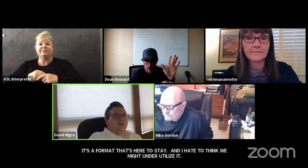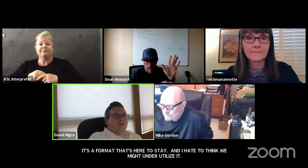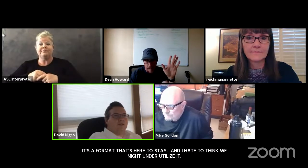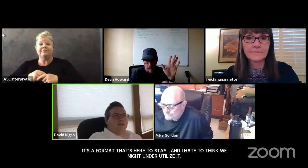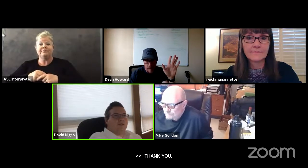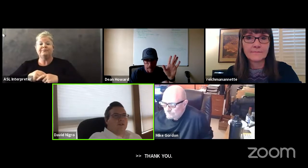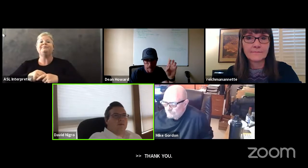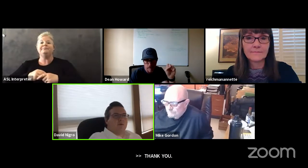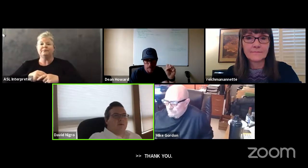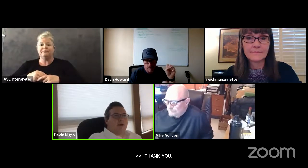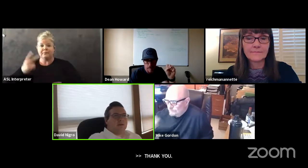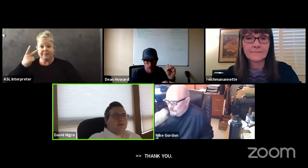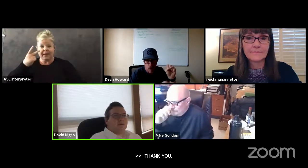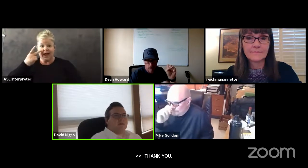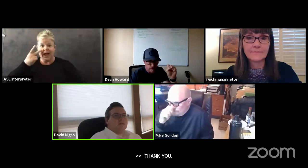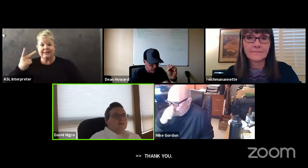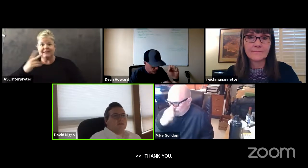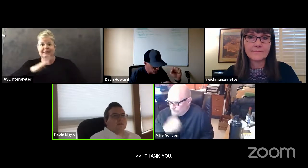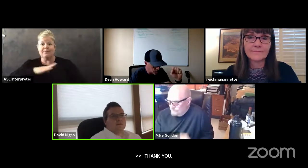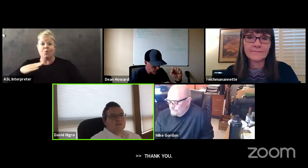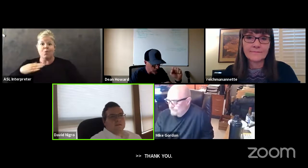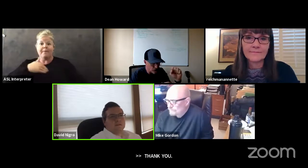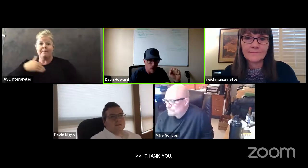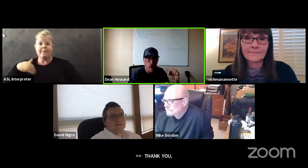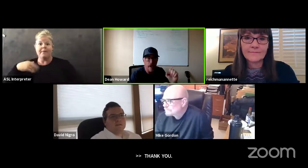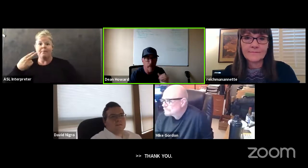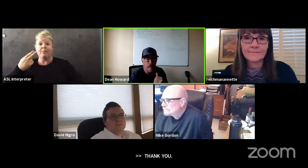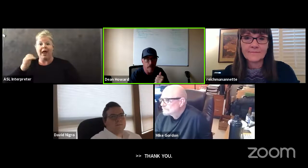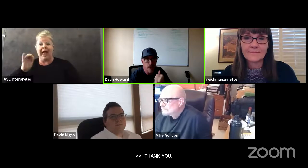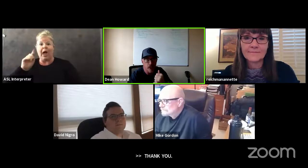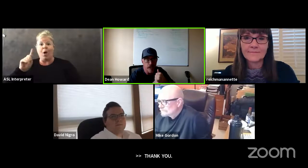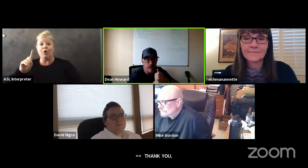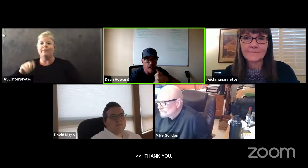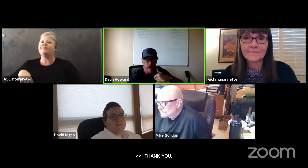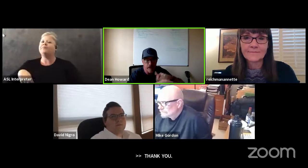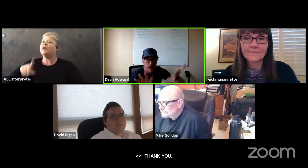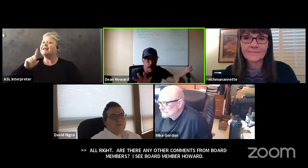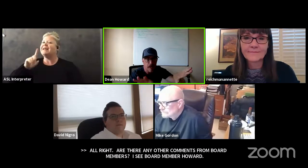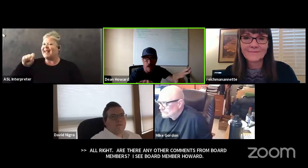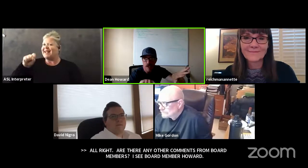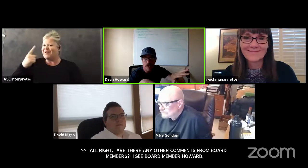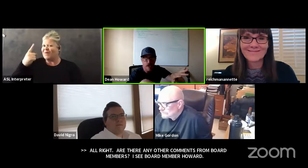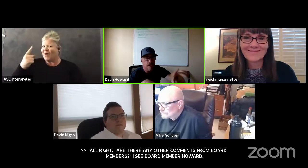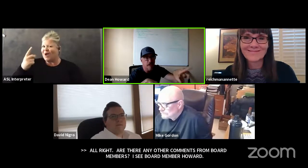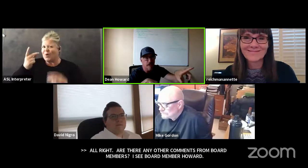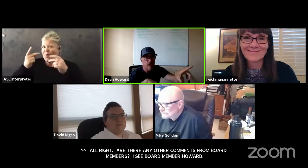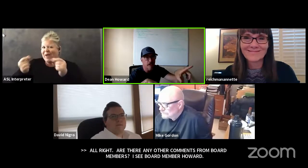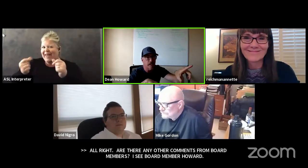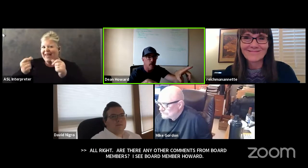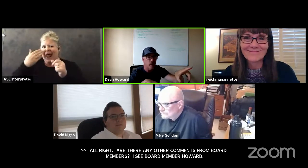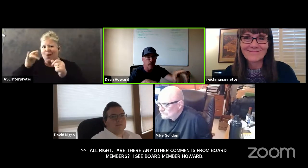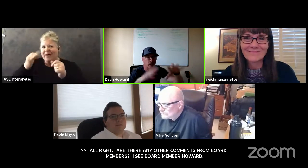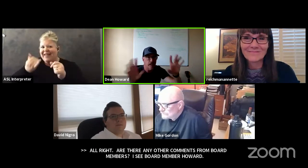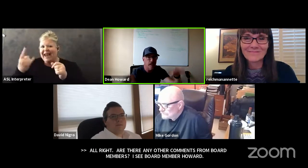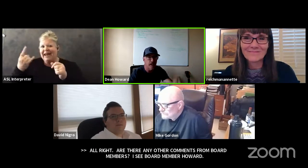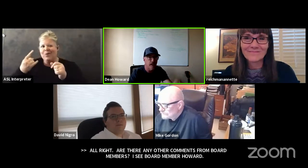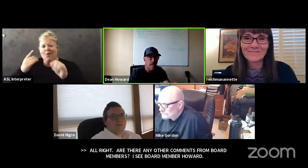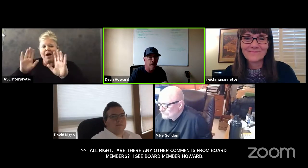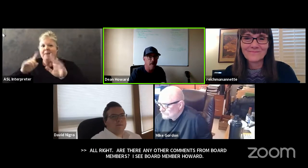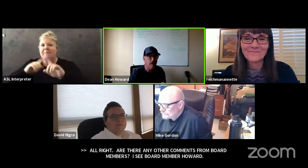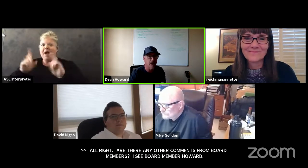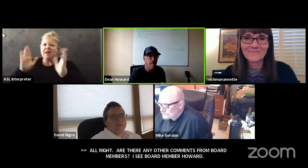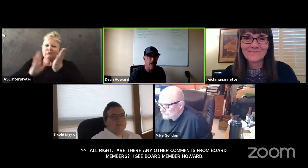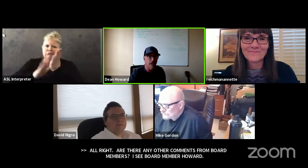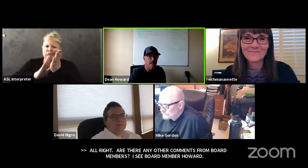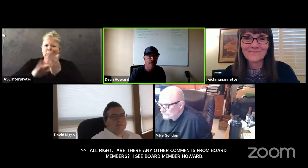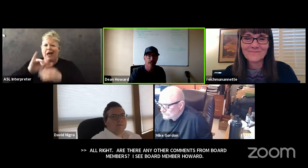i see uh board member howard just real quick one shout out if anybody else has already done it to the it folks for setting this all